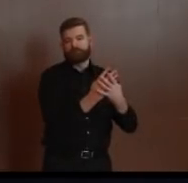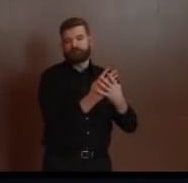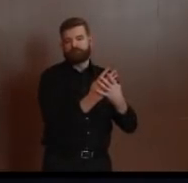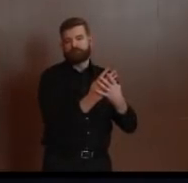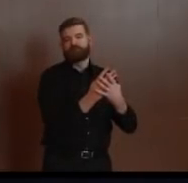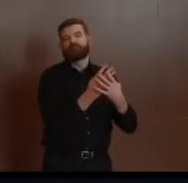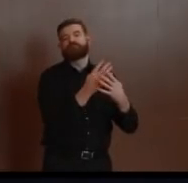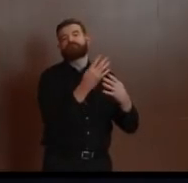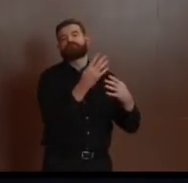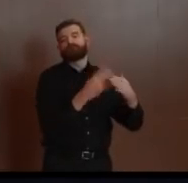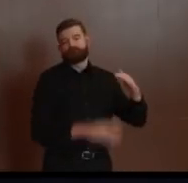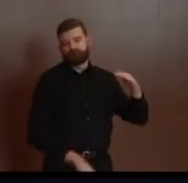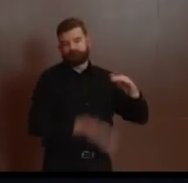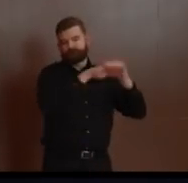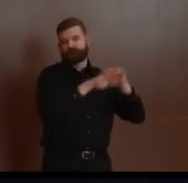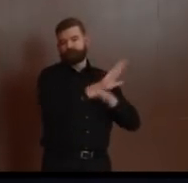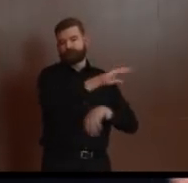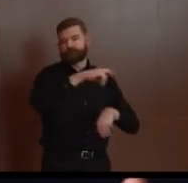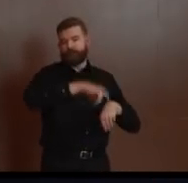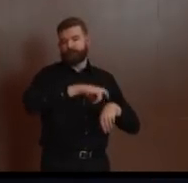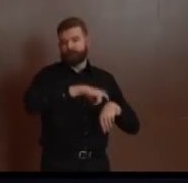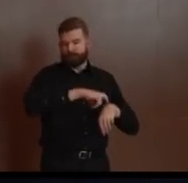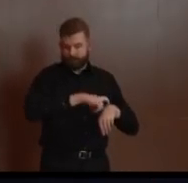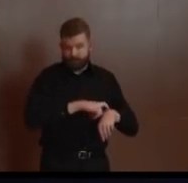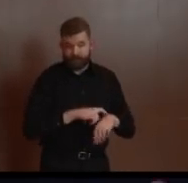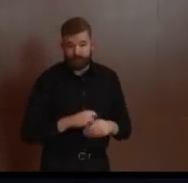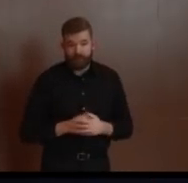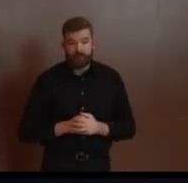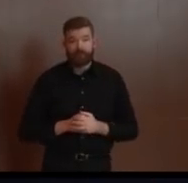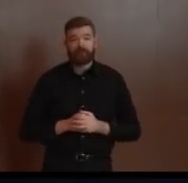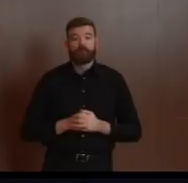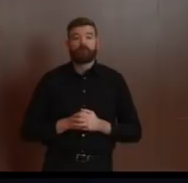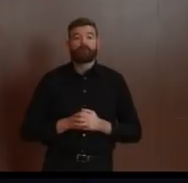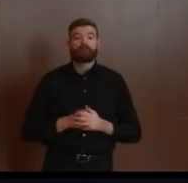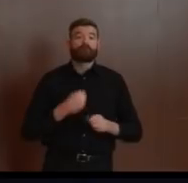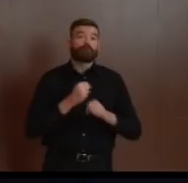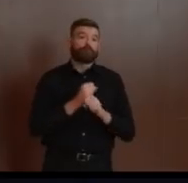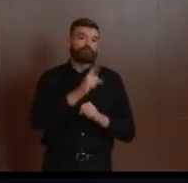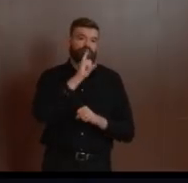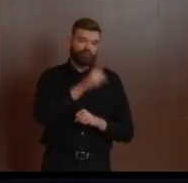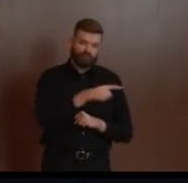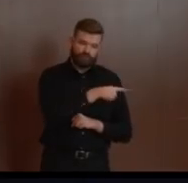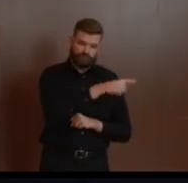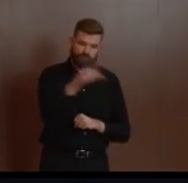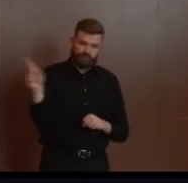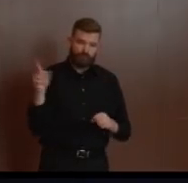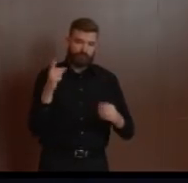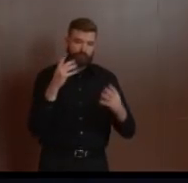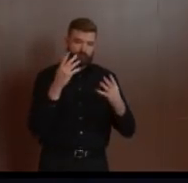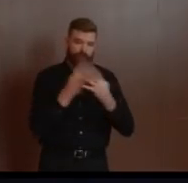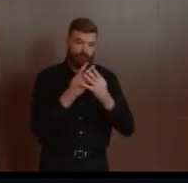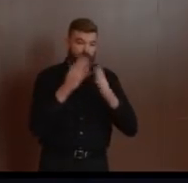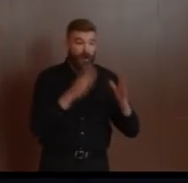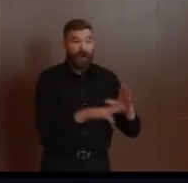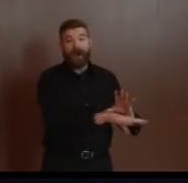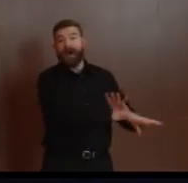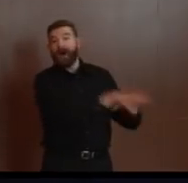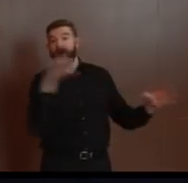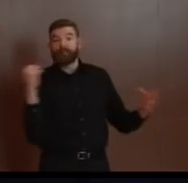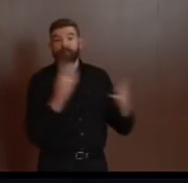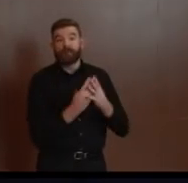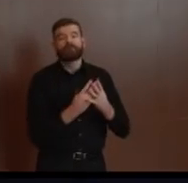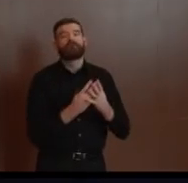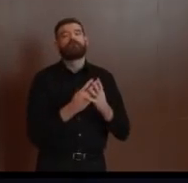that we connect inmates to the necessary help they need outside of the wall, whether it's medical treatment or shelter or other housing services.